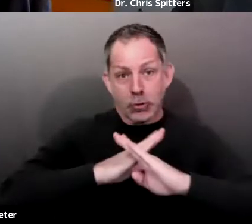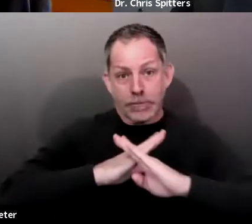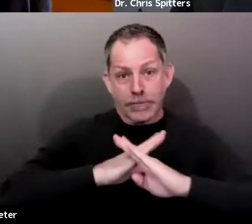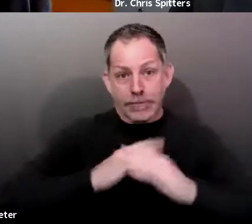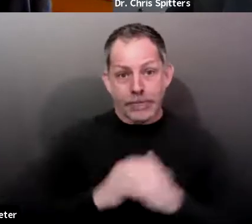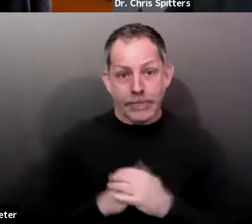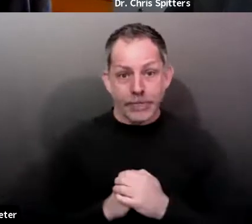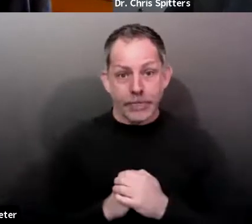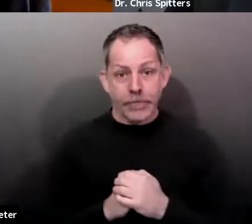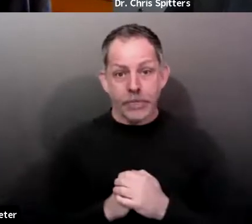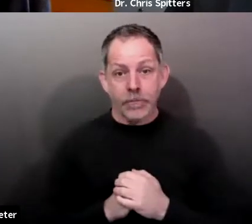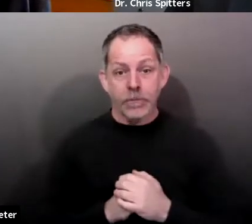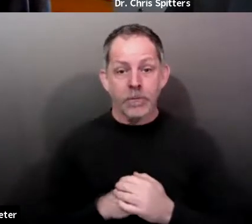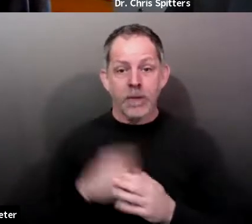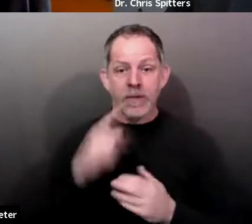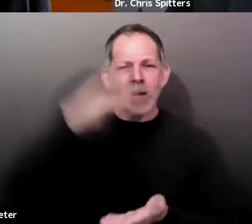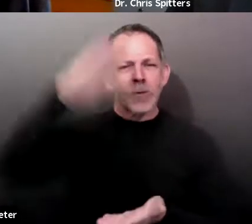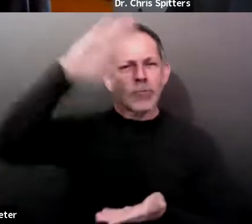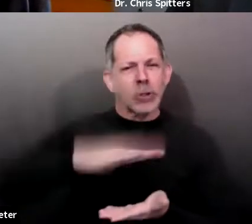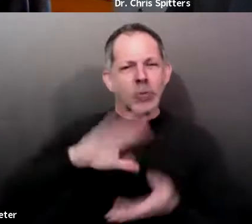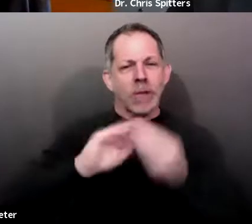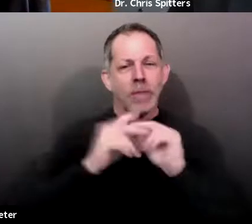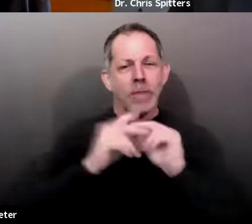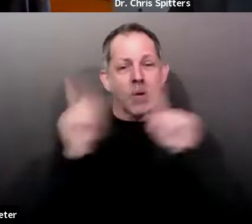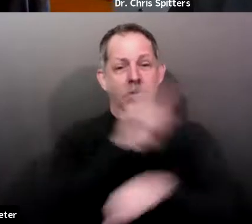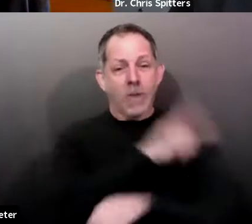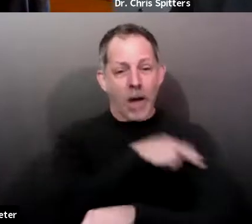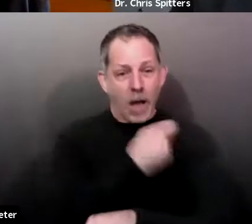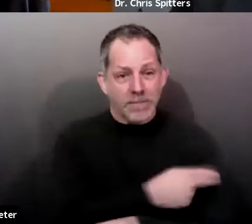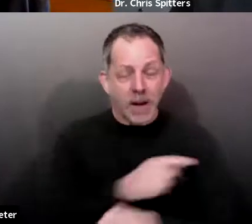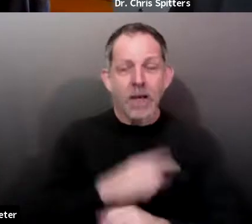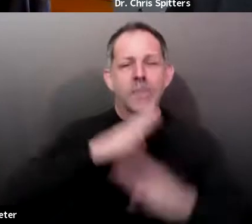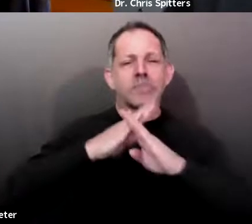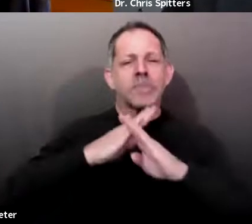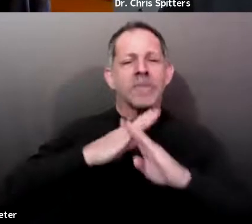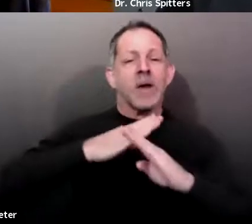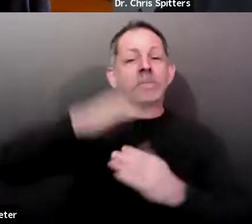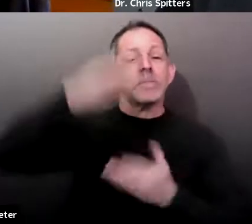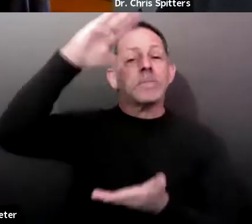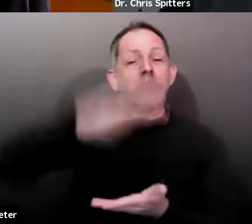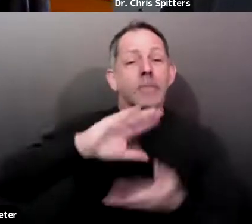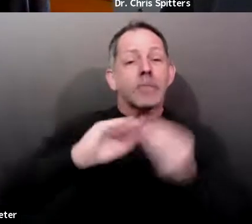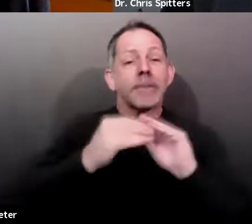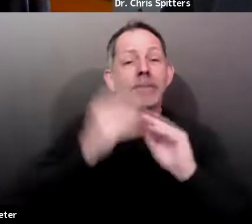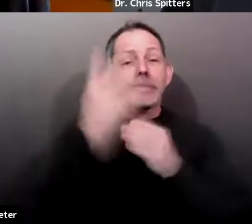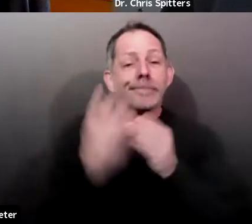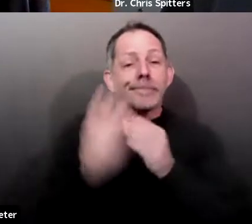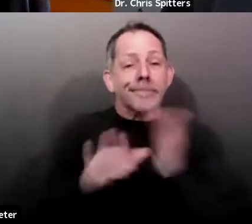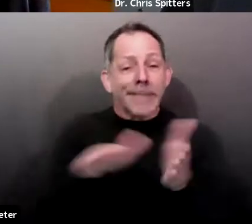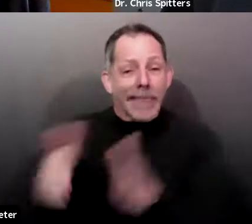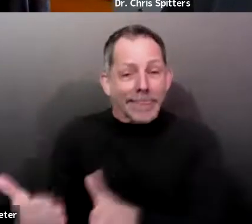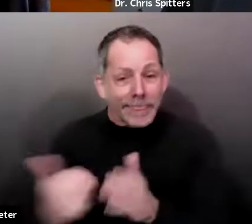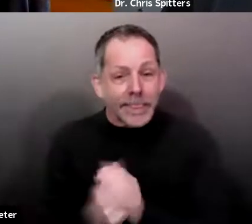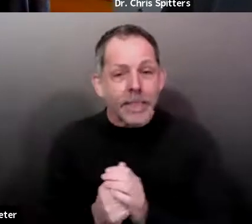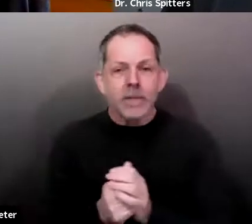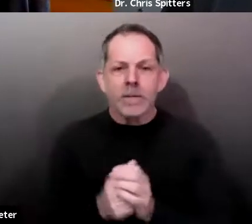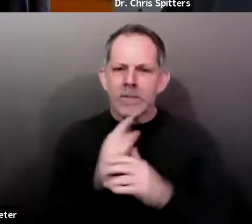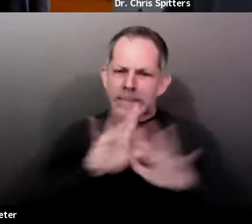buying time for us to roll out vaccination to everyone in the county, ultimately, who wants to get it.